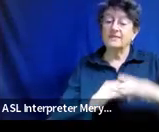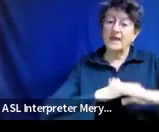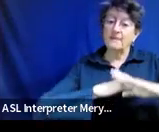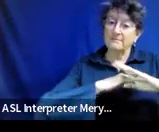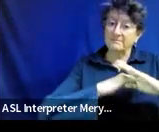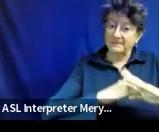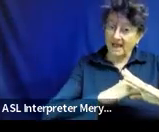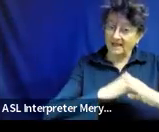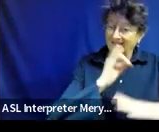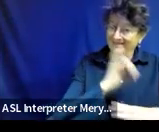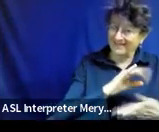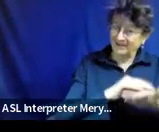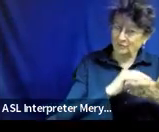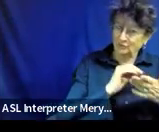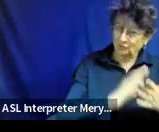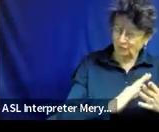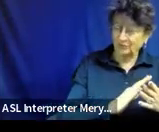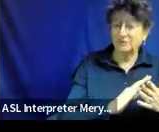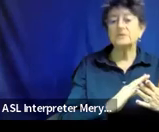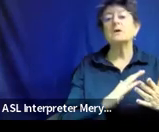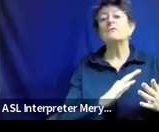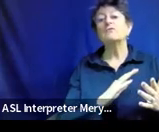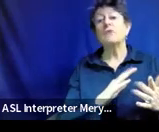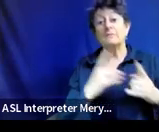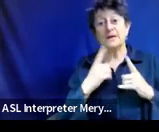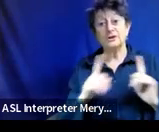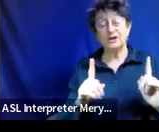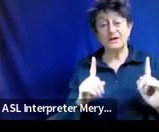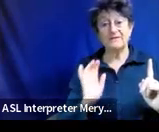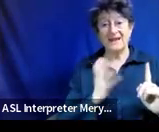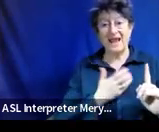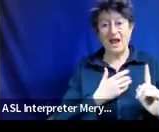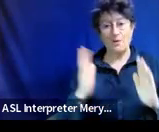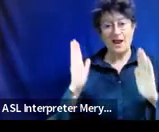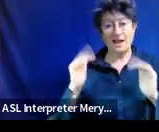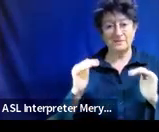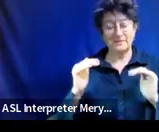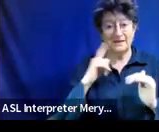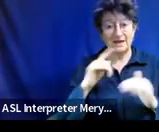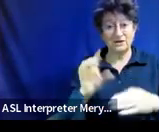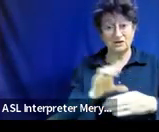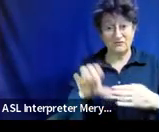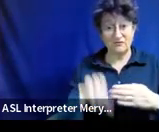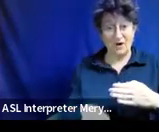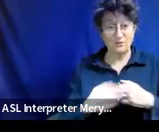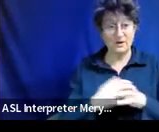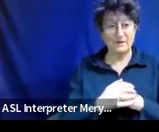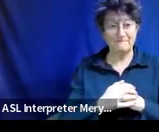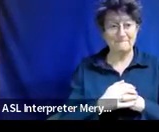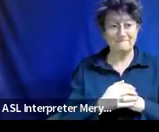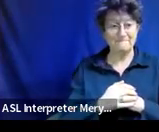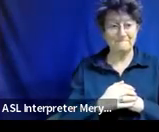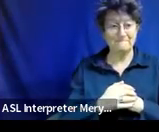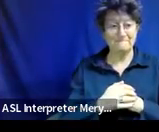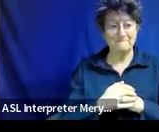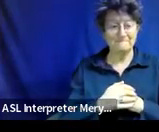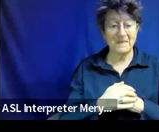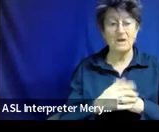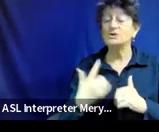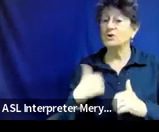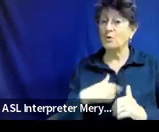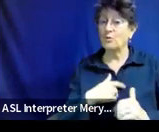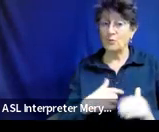that outcome or age-appropriate expectation. So we're teaching around those skill